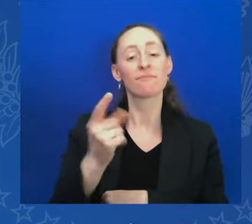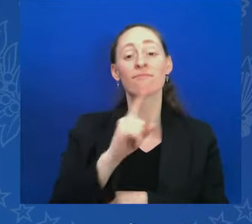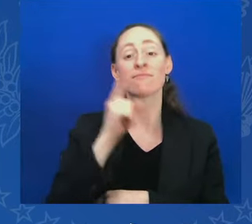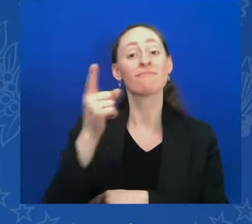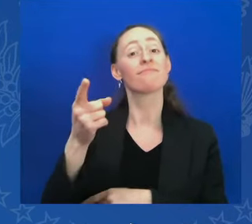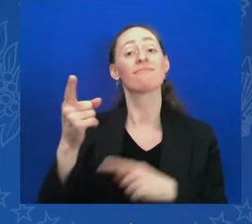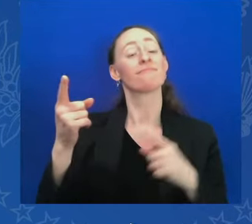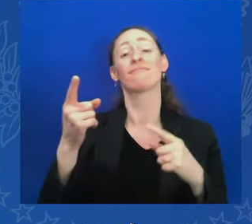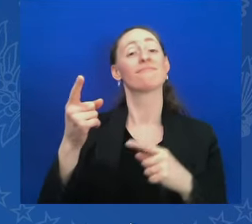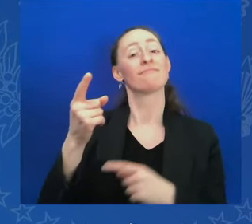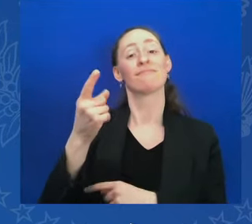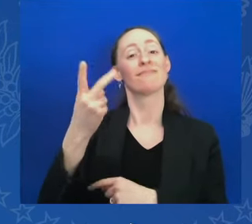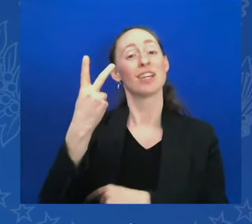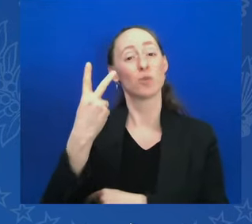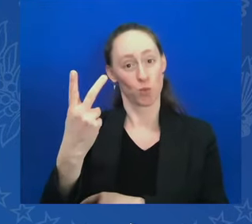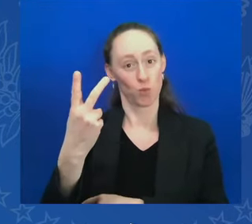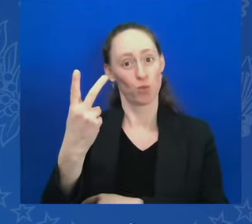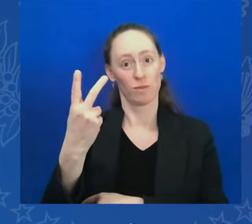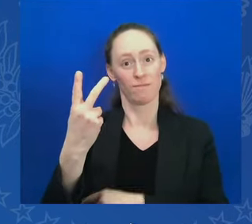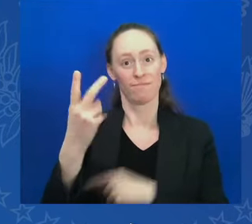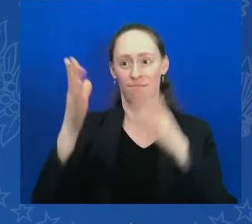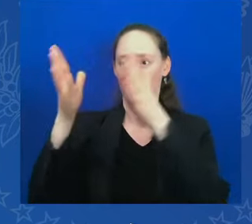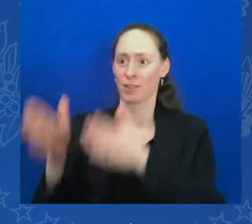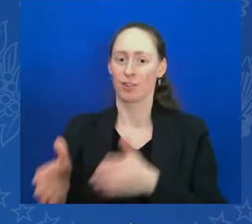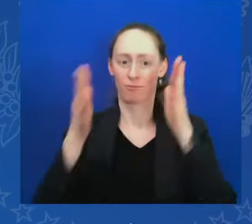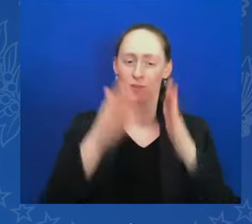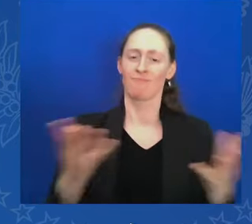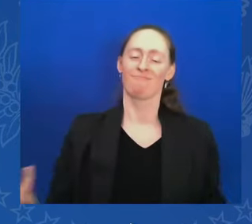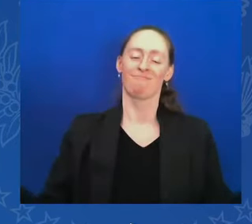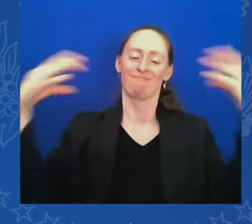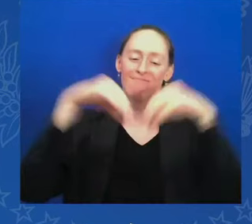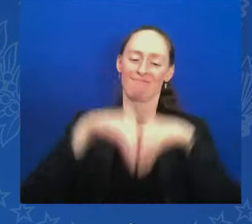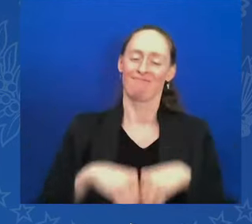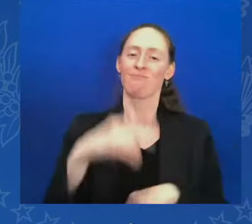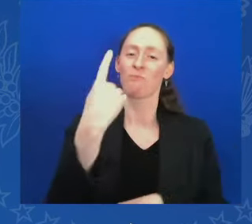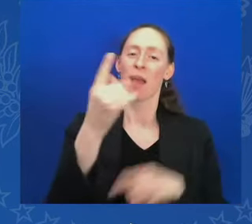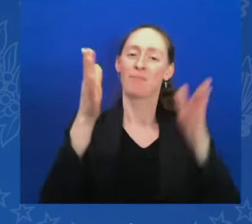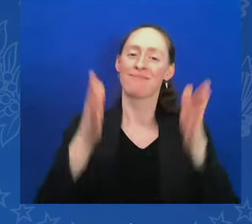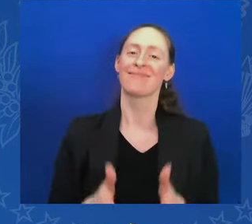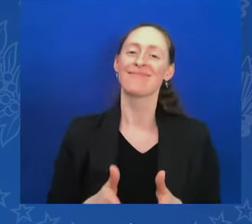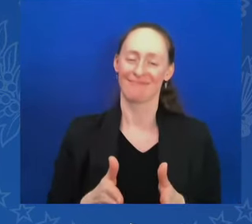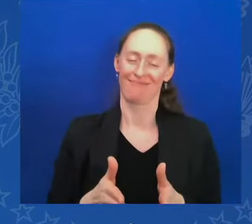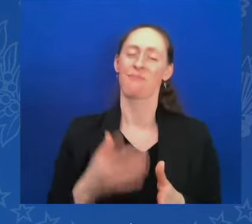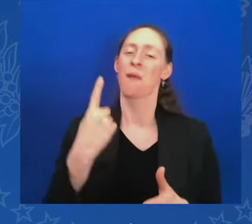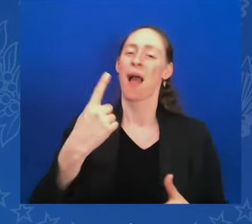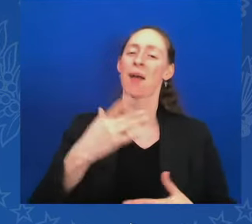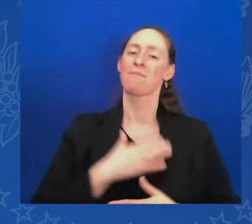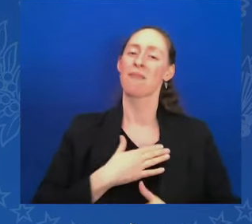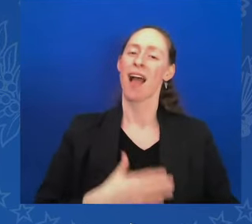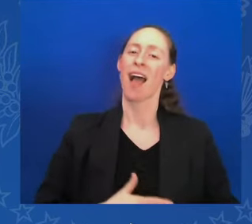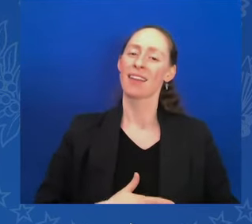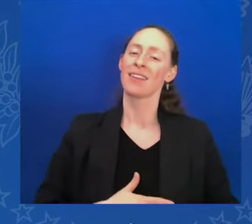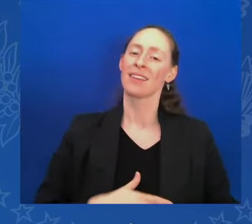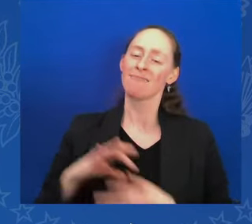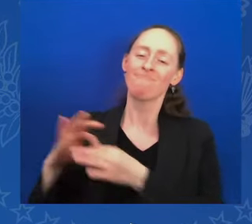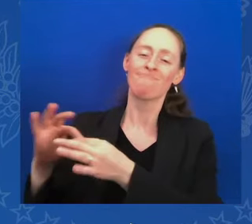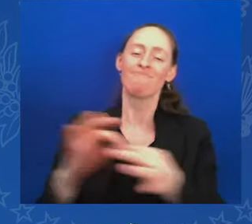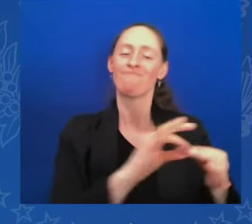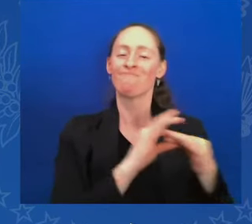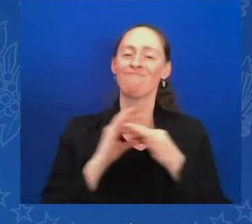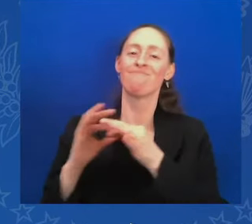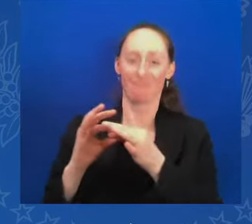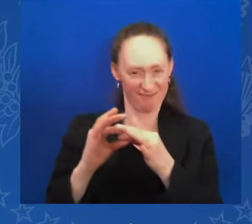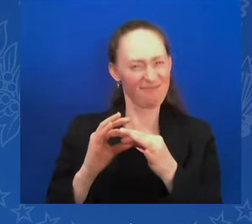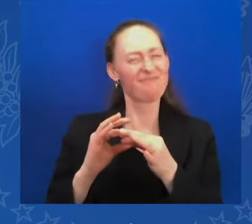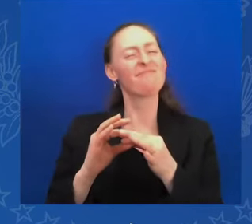friends. To me, that captures the relationship between Greece and the United States. I believe the soul is the breath, the life, the